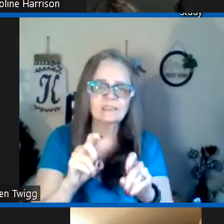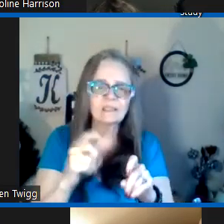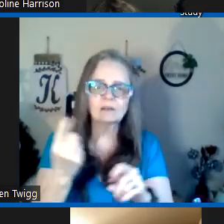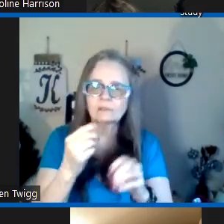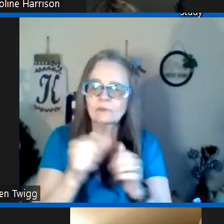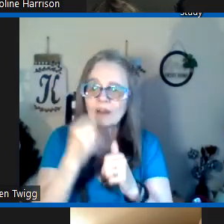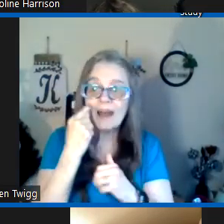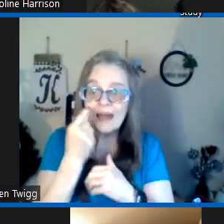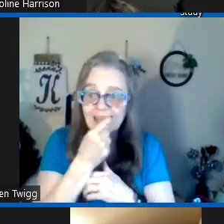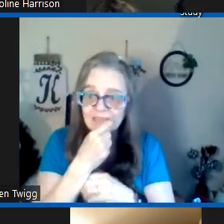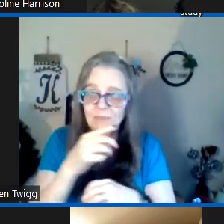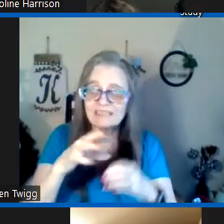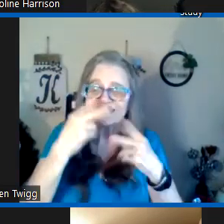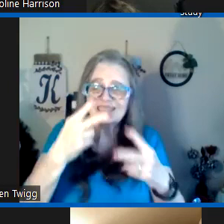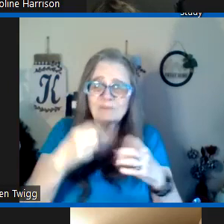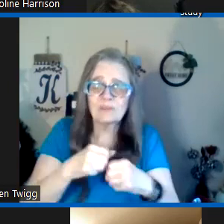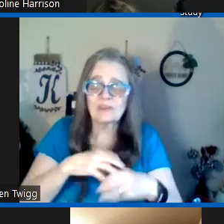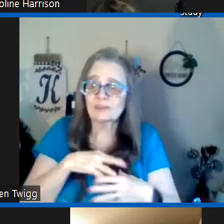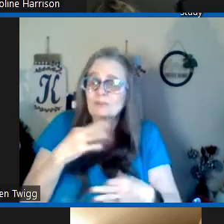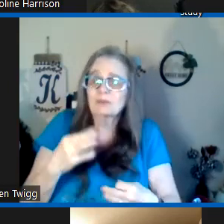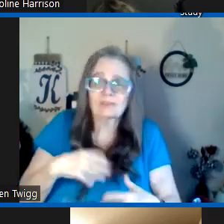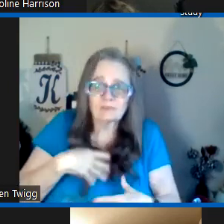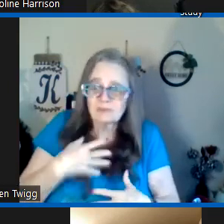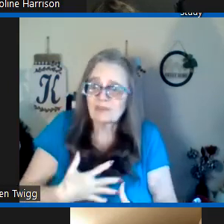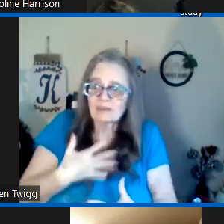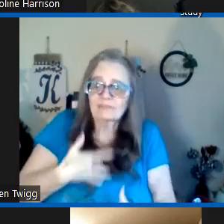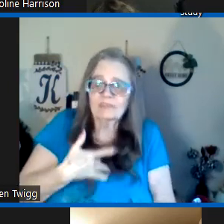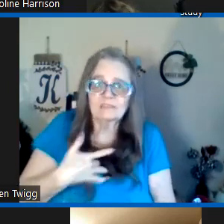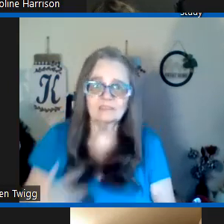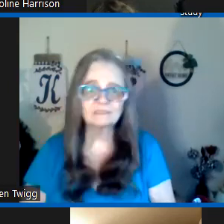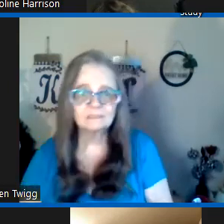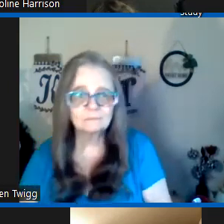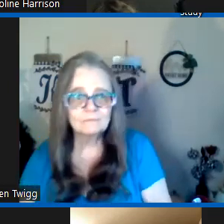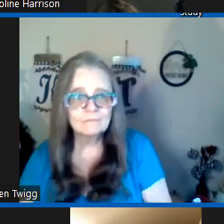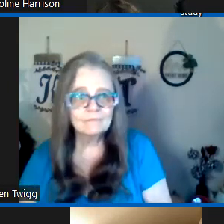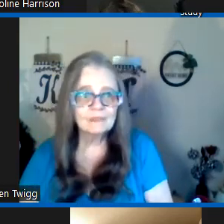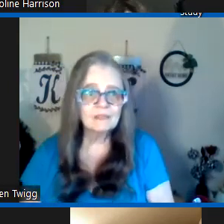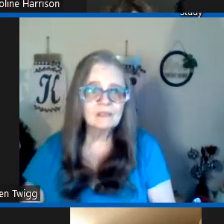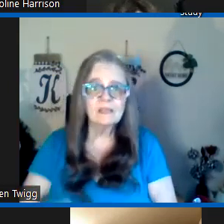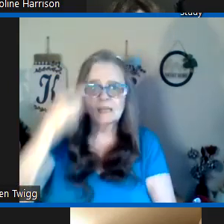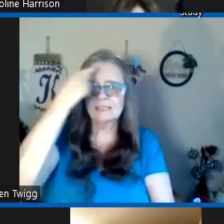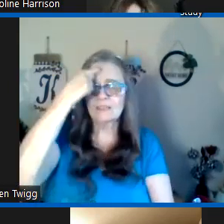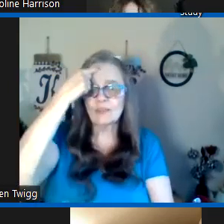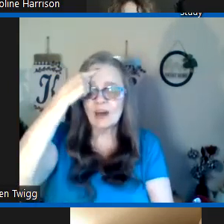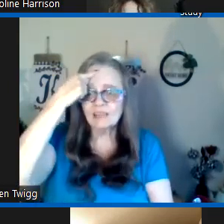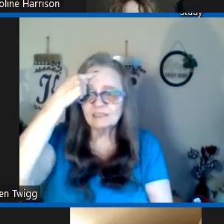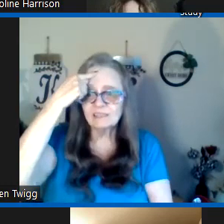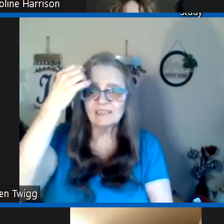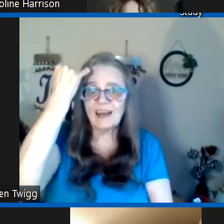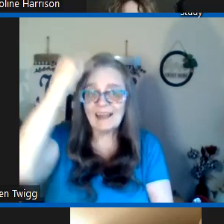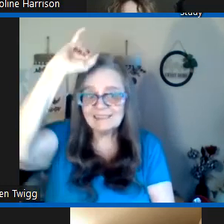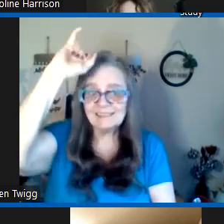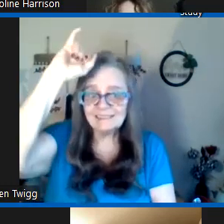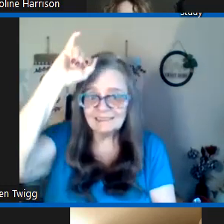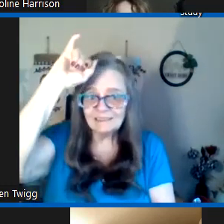necessarily only with our eyes but seeing with our spirit and with our spirit and it's a thought